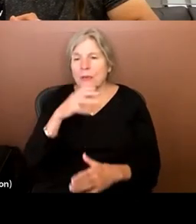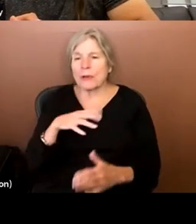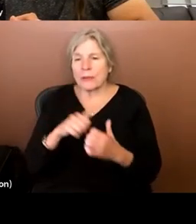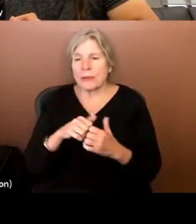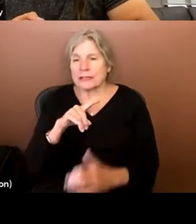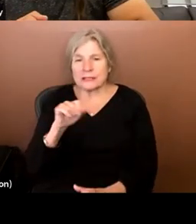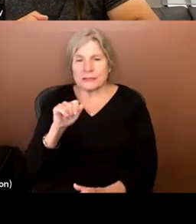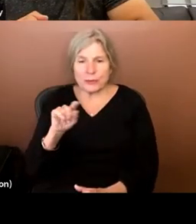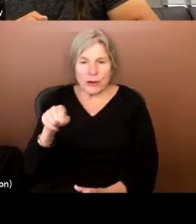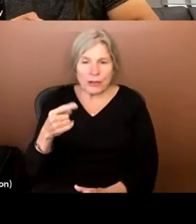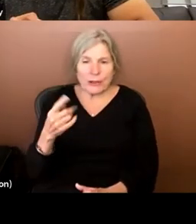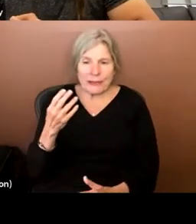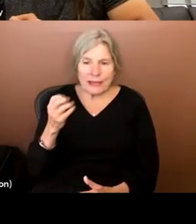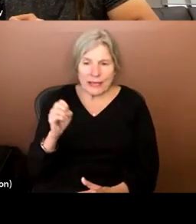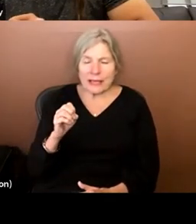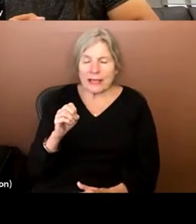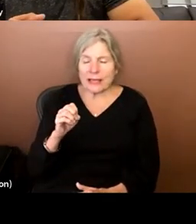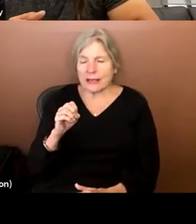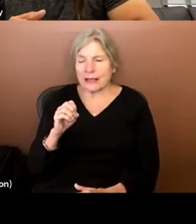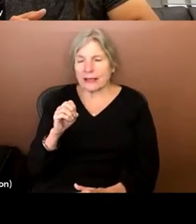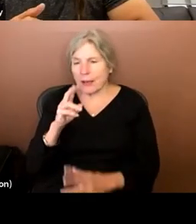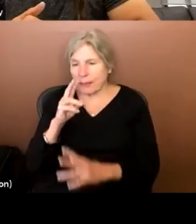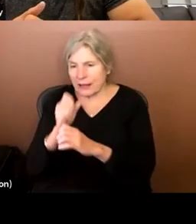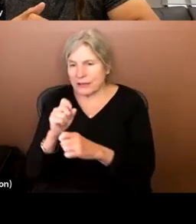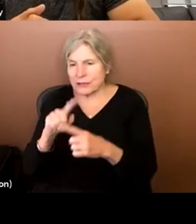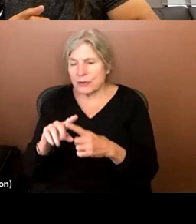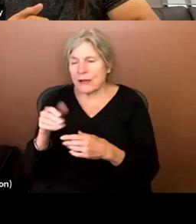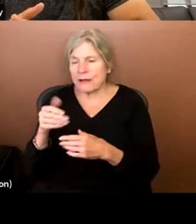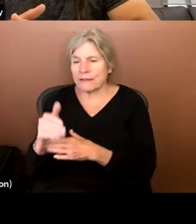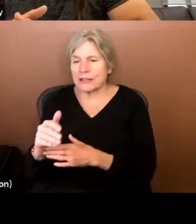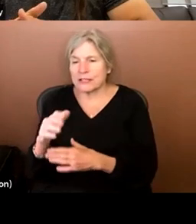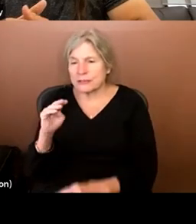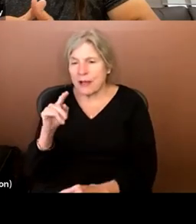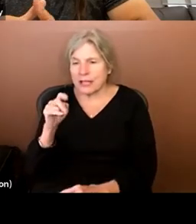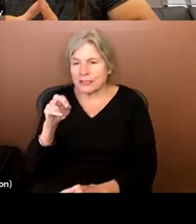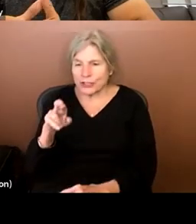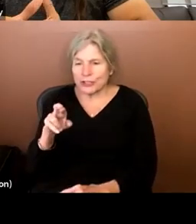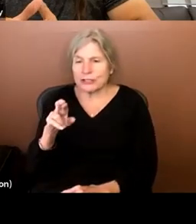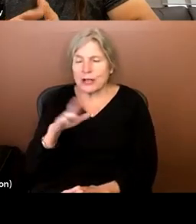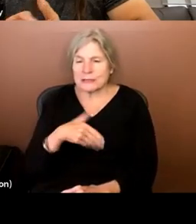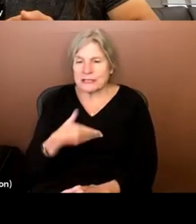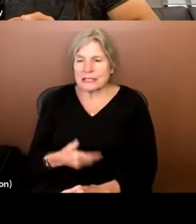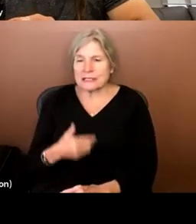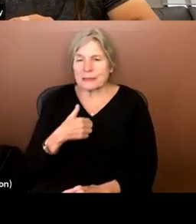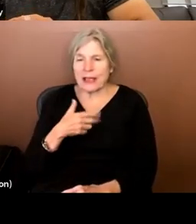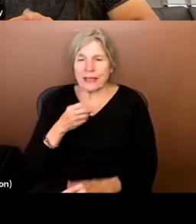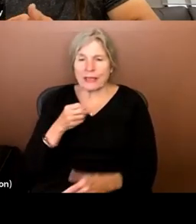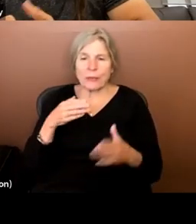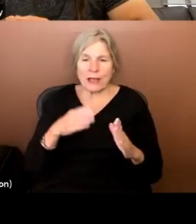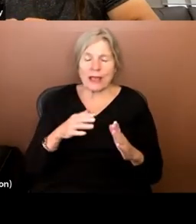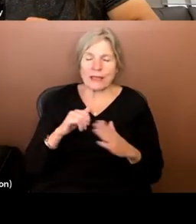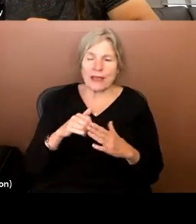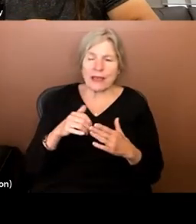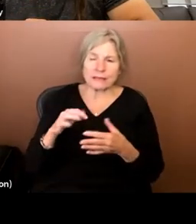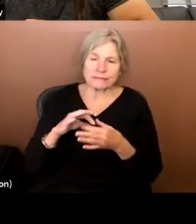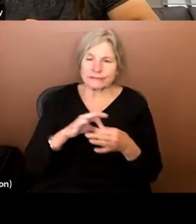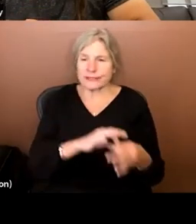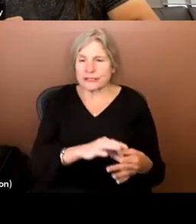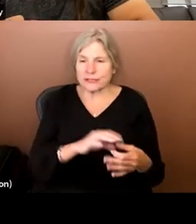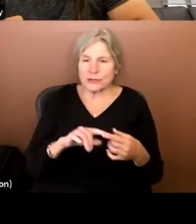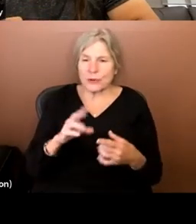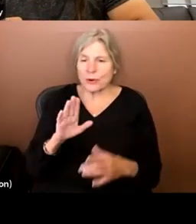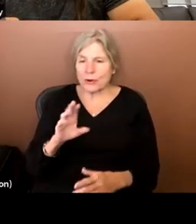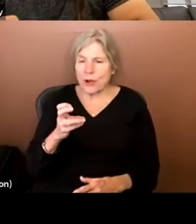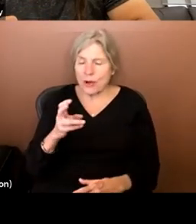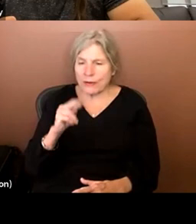only be, uh, appealing to a fish monster upsets me. Um, and the ways in which that feeds into also like her